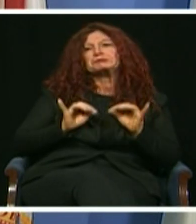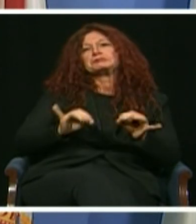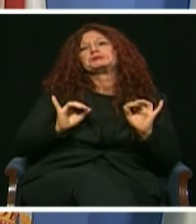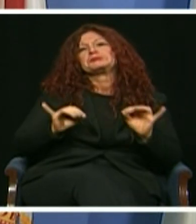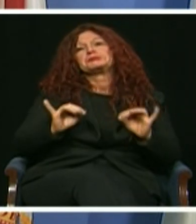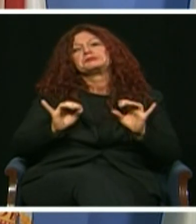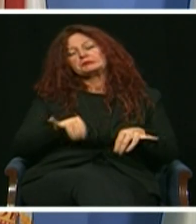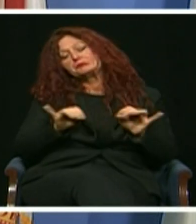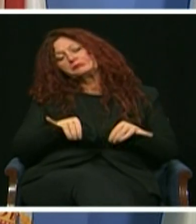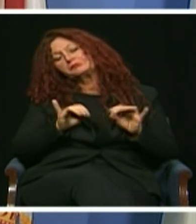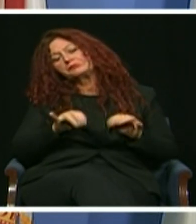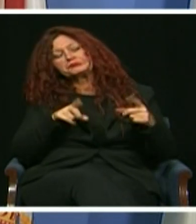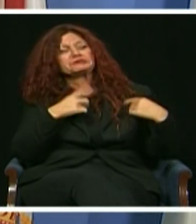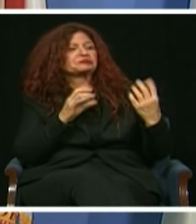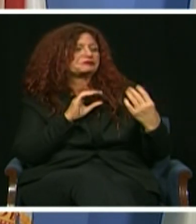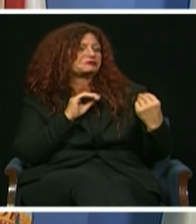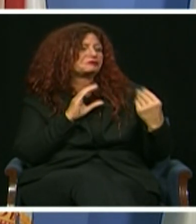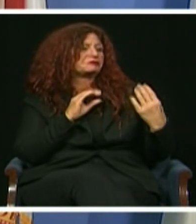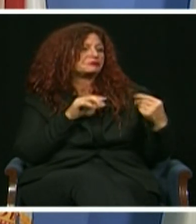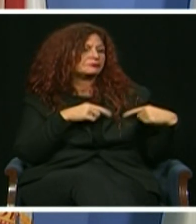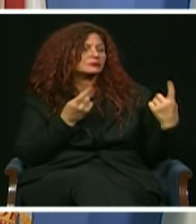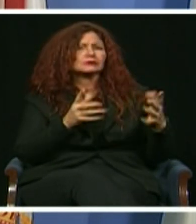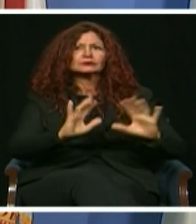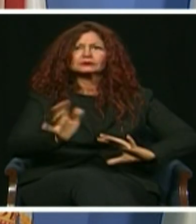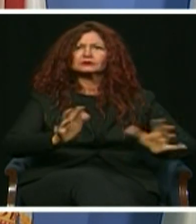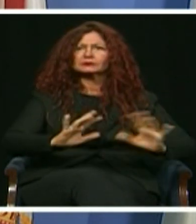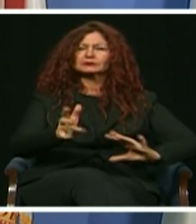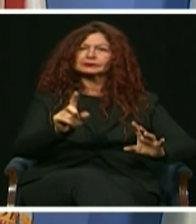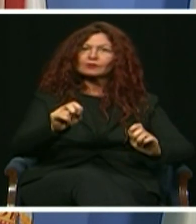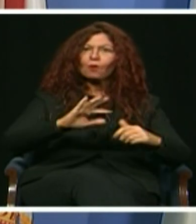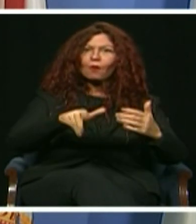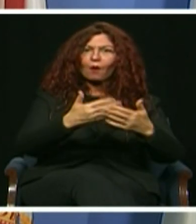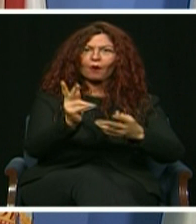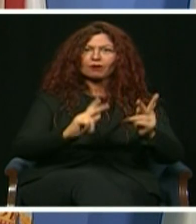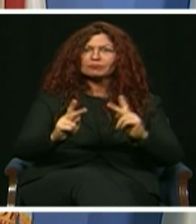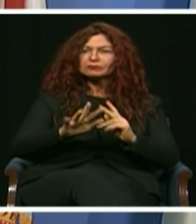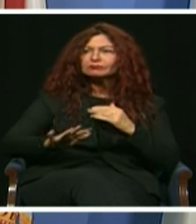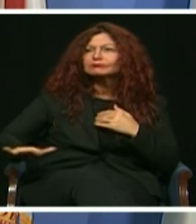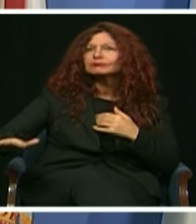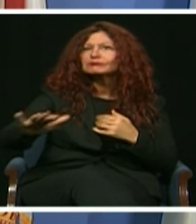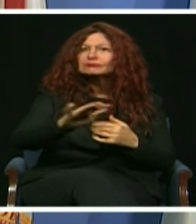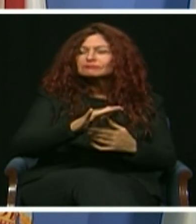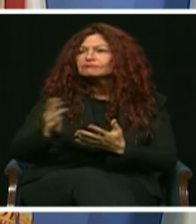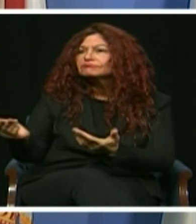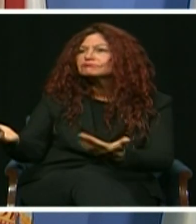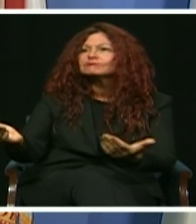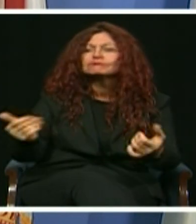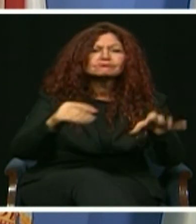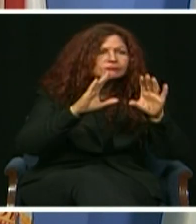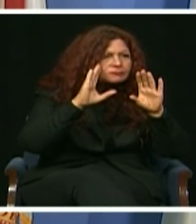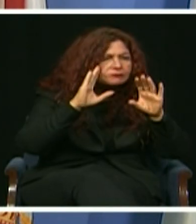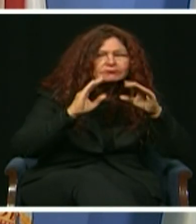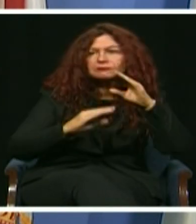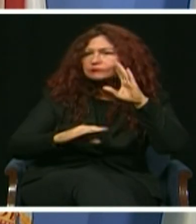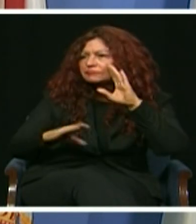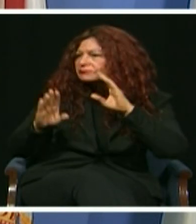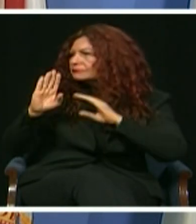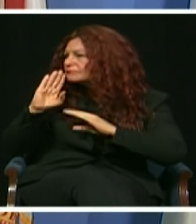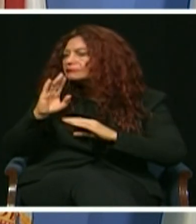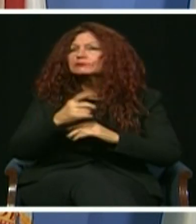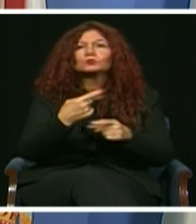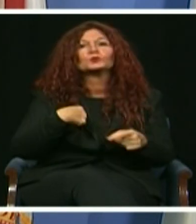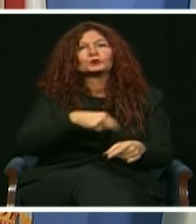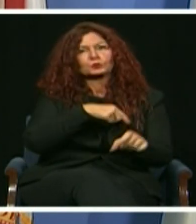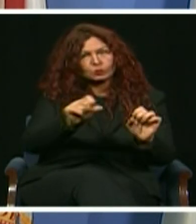directly into the process of governing. We can bring government closer to the people, and together, we will make sure our